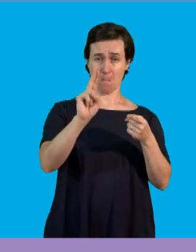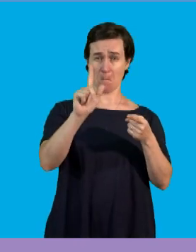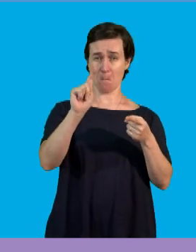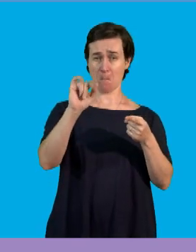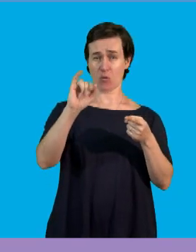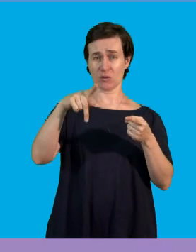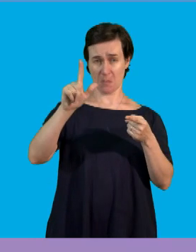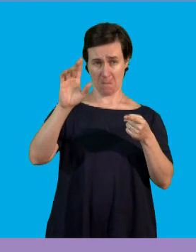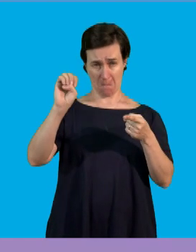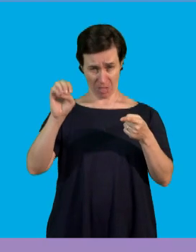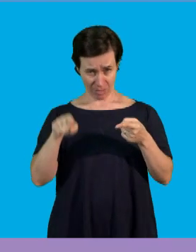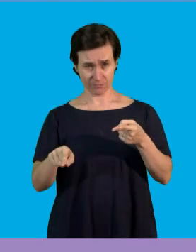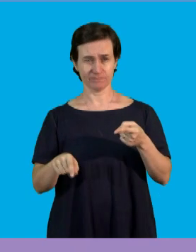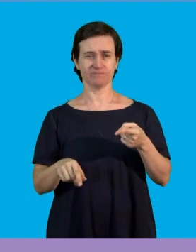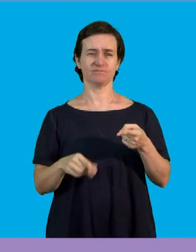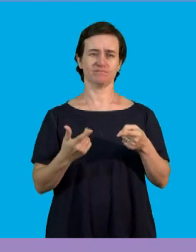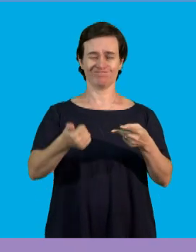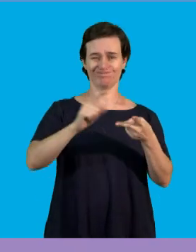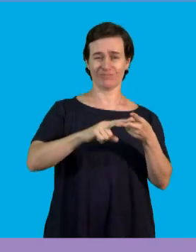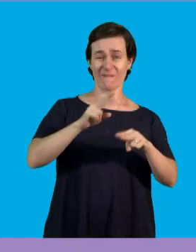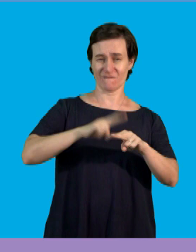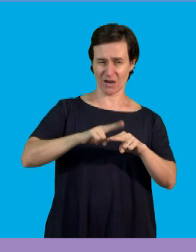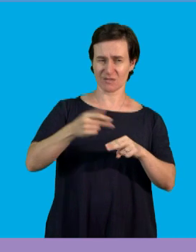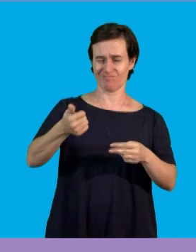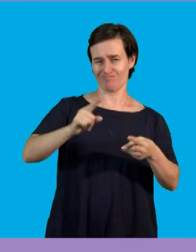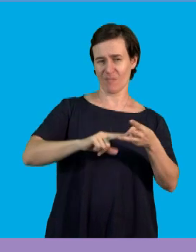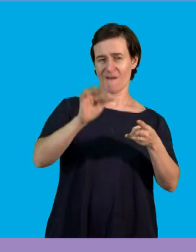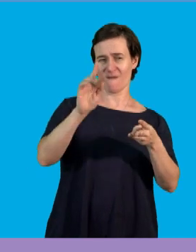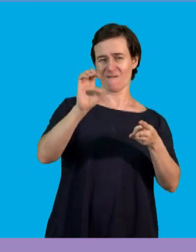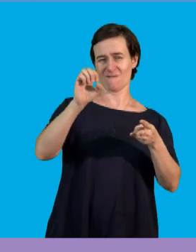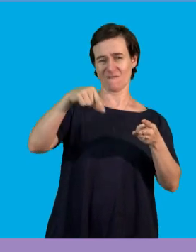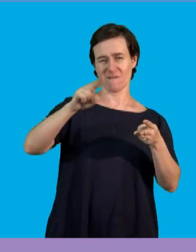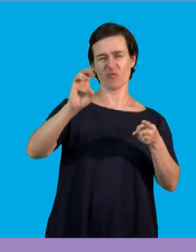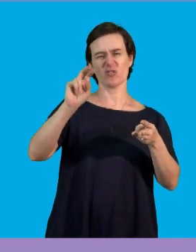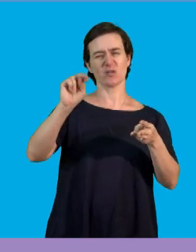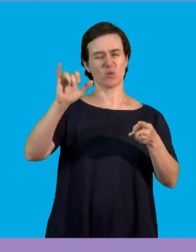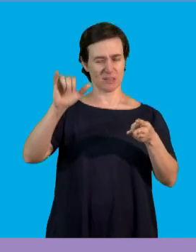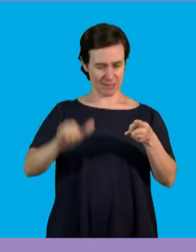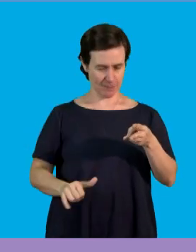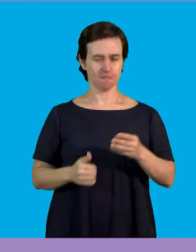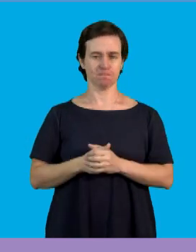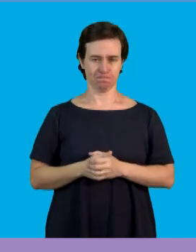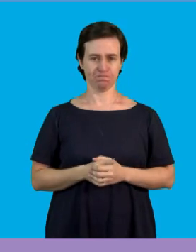were talking about multiples. We spoke about factors and we also spoke about frequency.